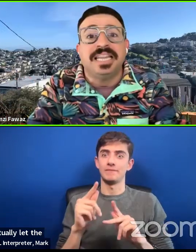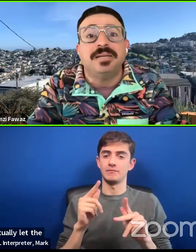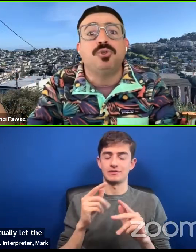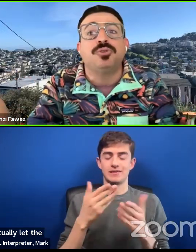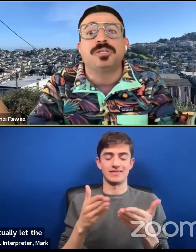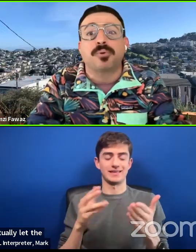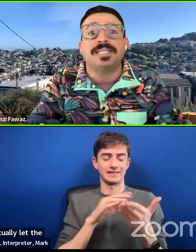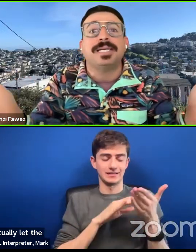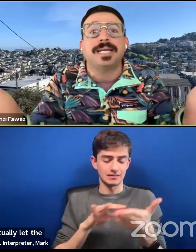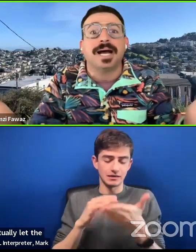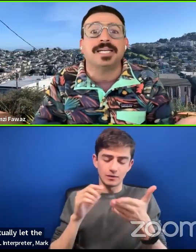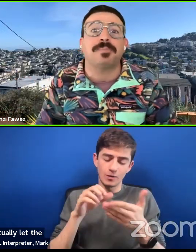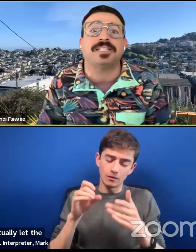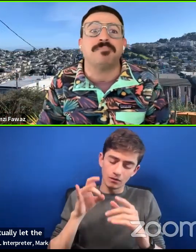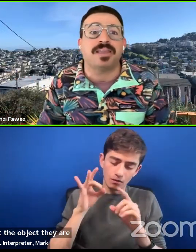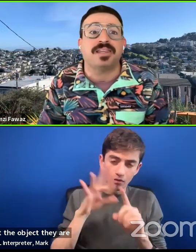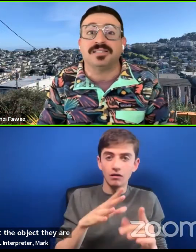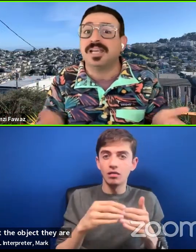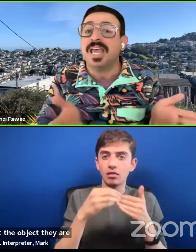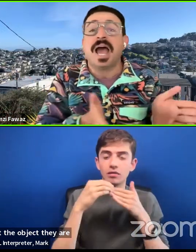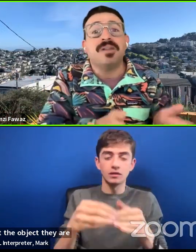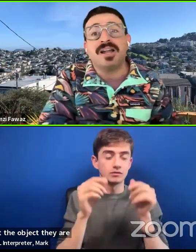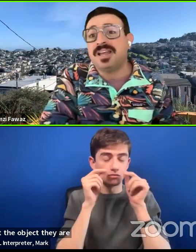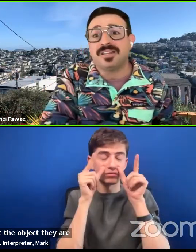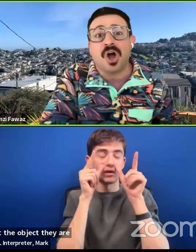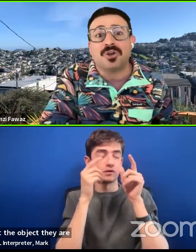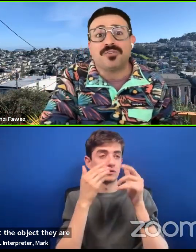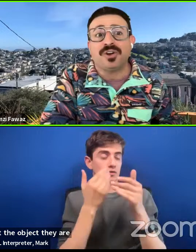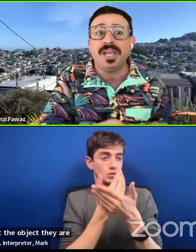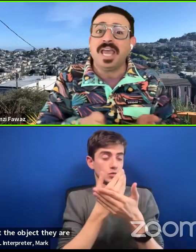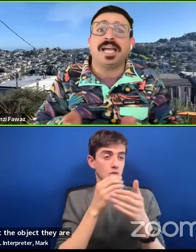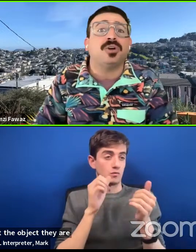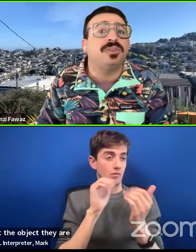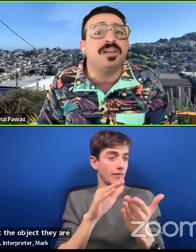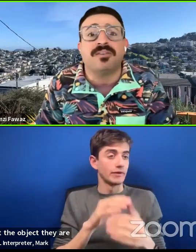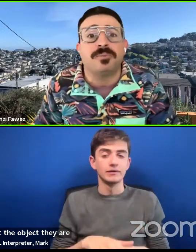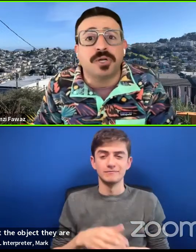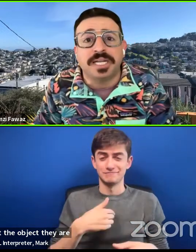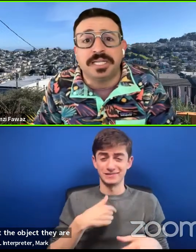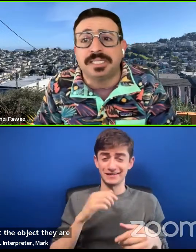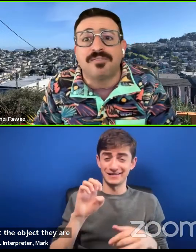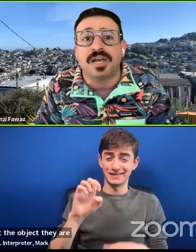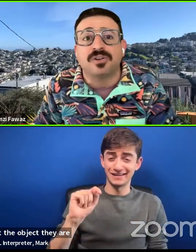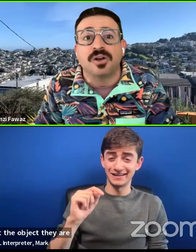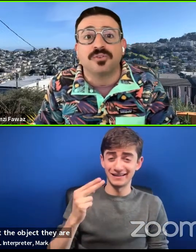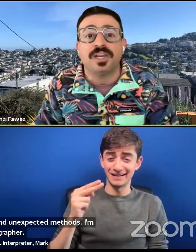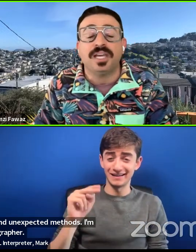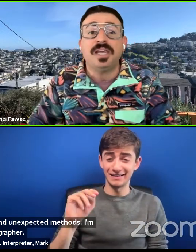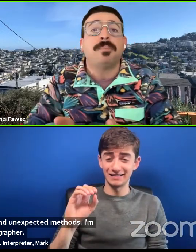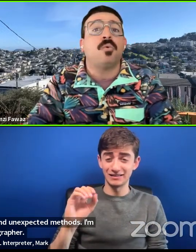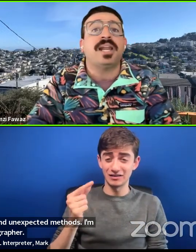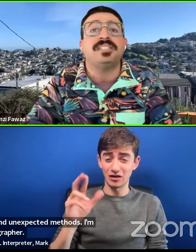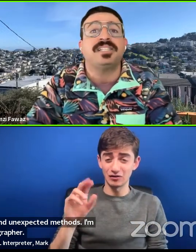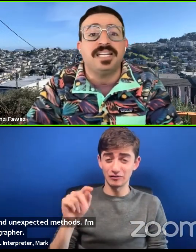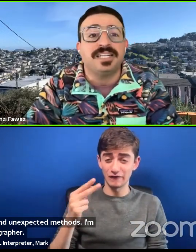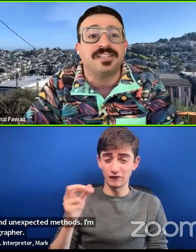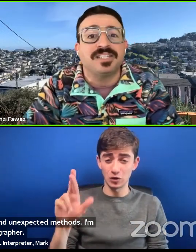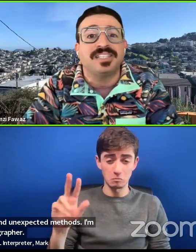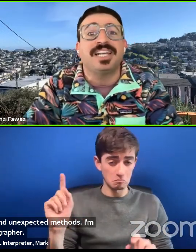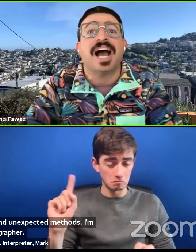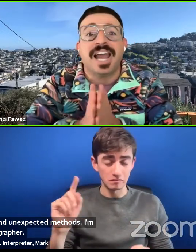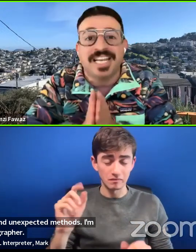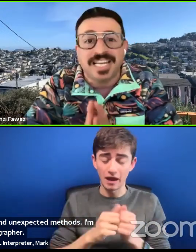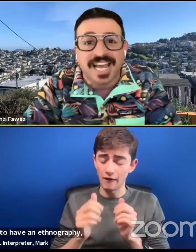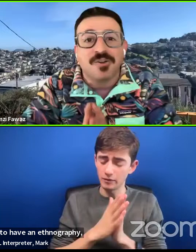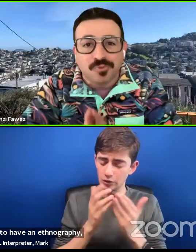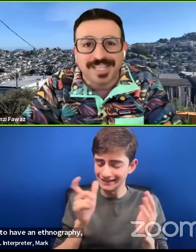studying lead them to surprising and unexpected methods. I'm not an ethnographer, I don't think every book needs to have an ethnography, but when I study